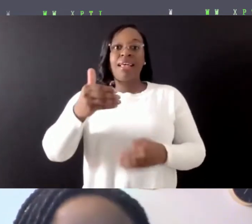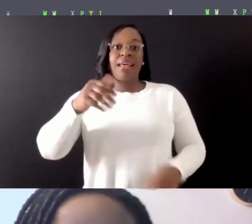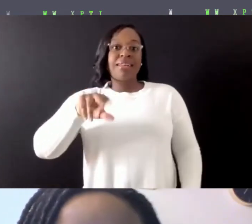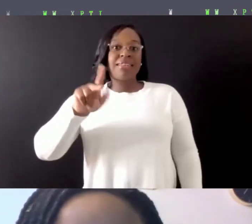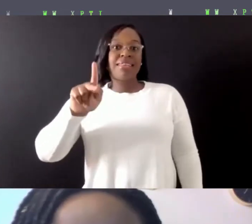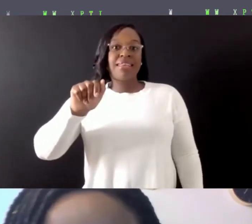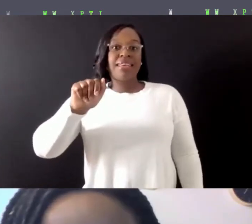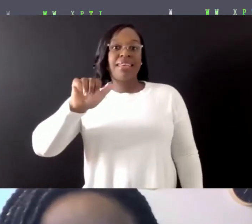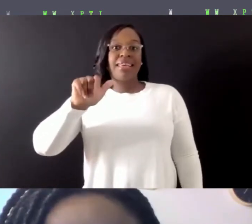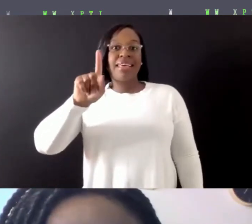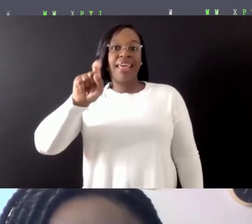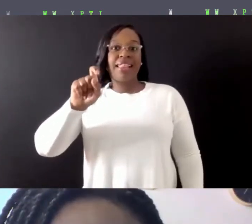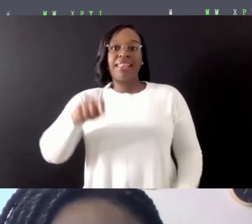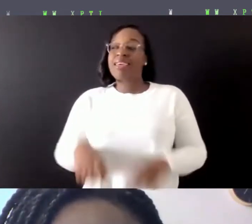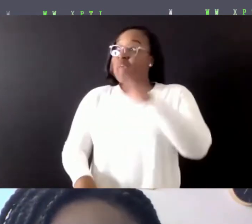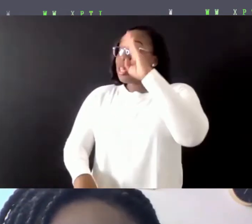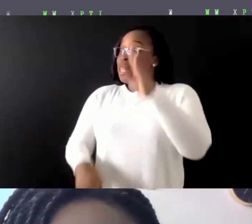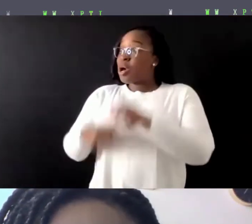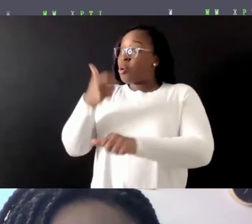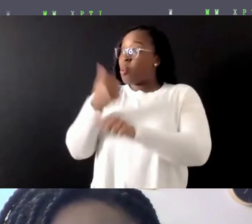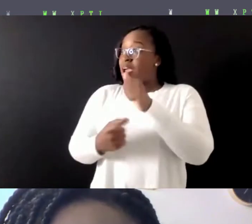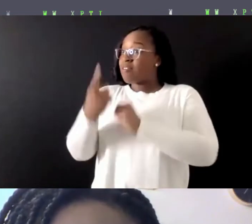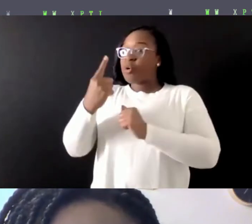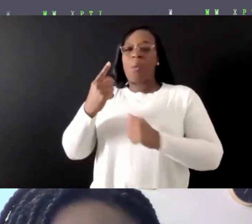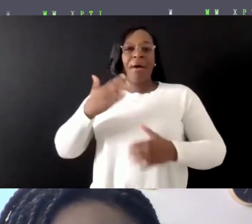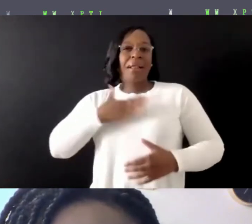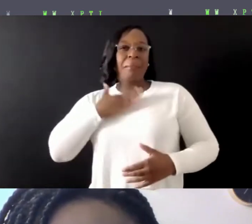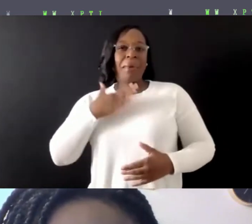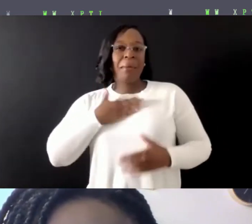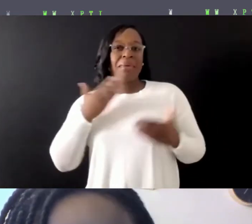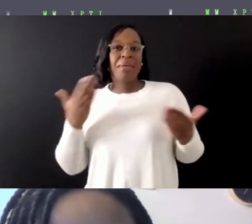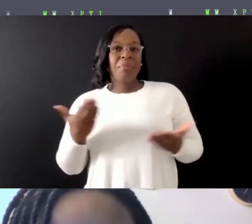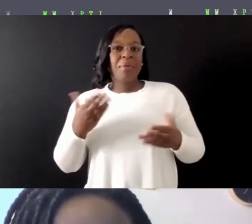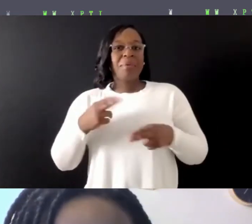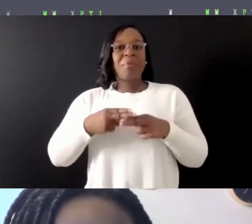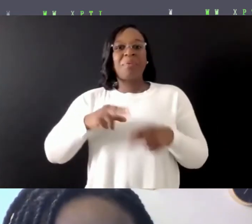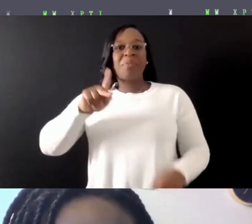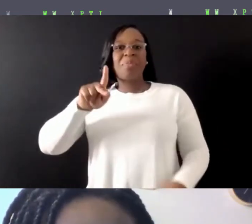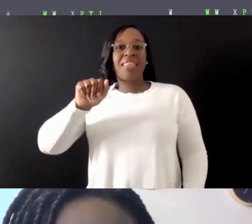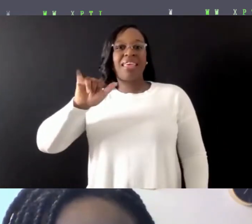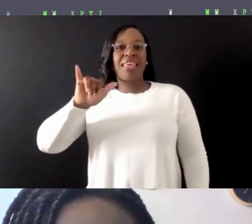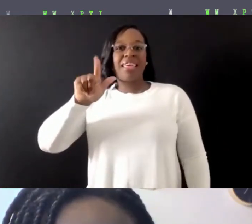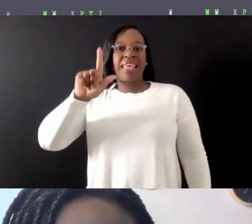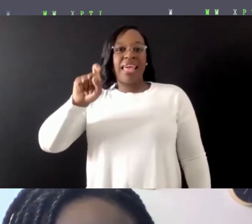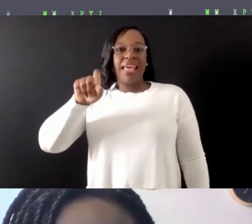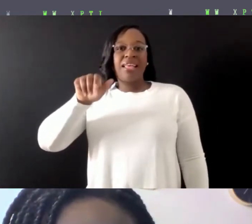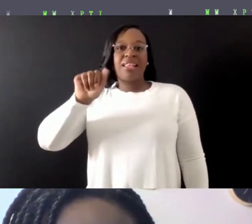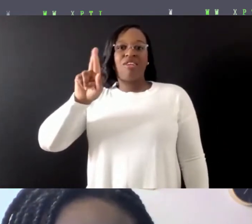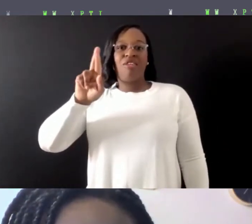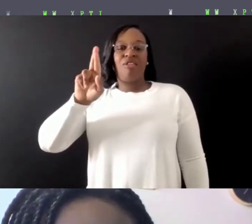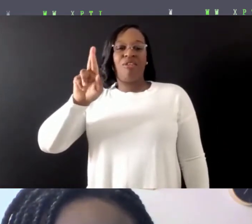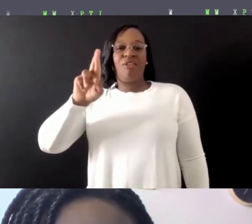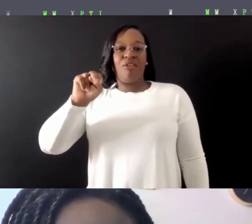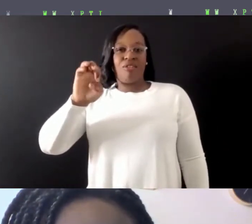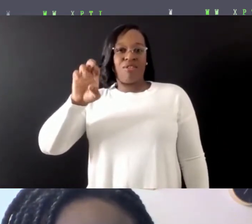Hello, everyone. I'm happy to be here. So my name is Kaylee Arnold. I use she, her pronouns.